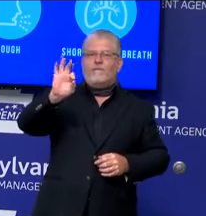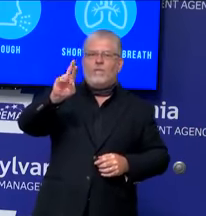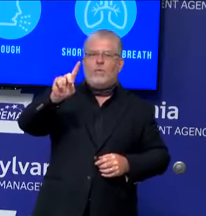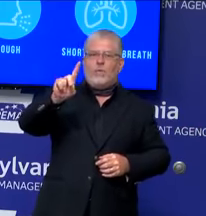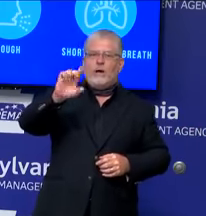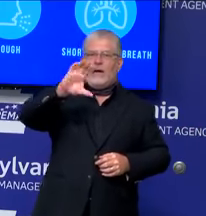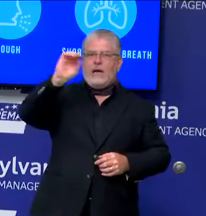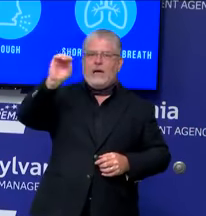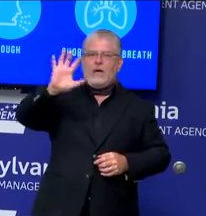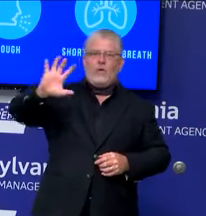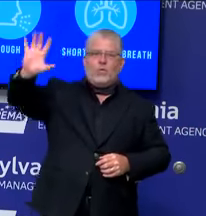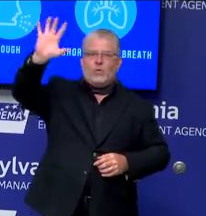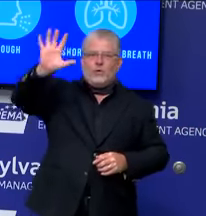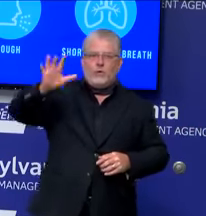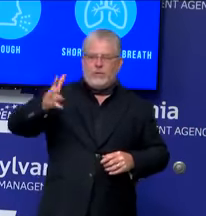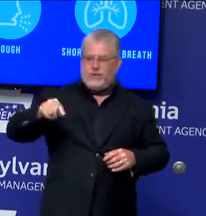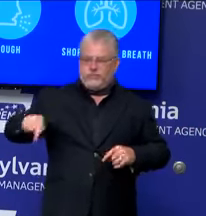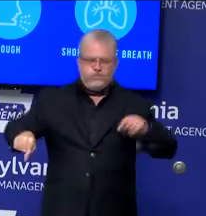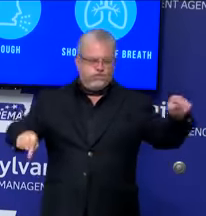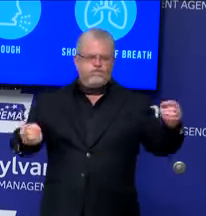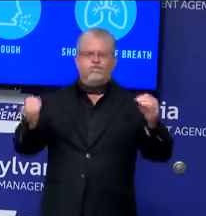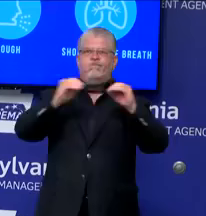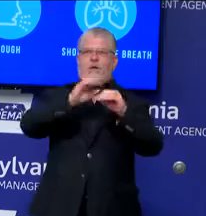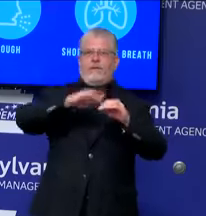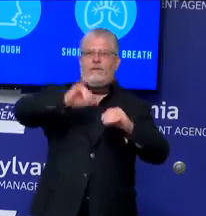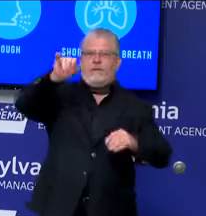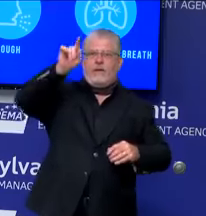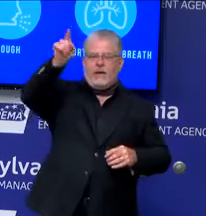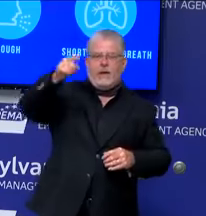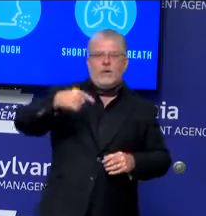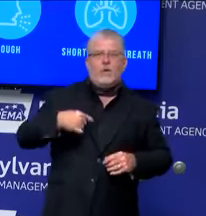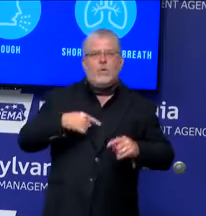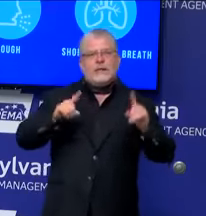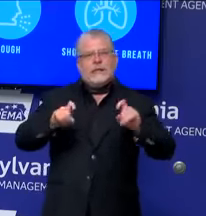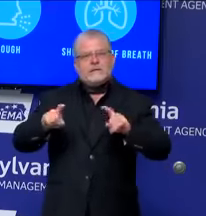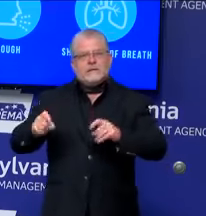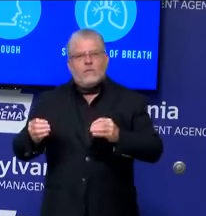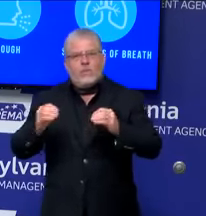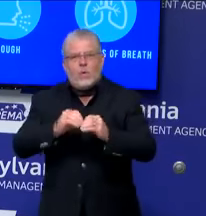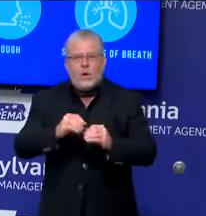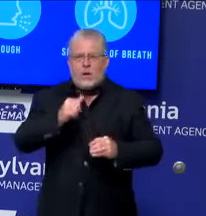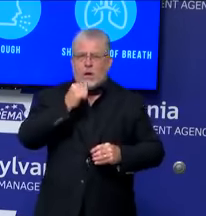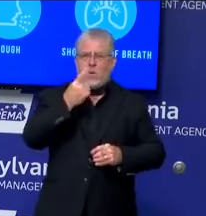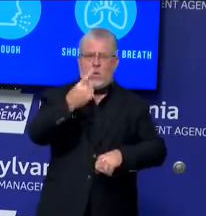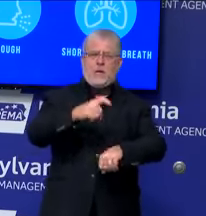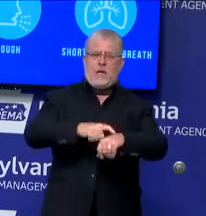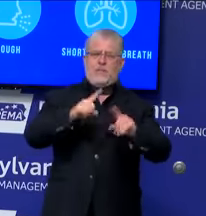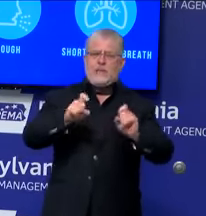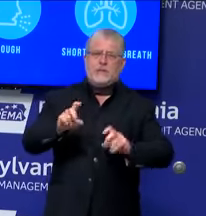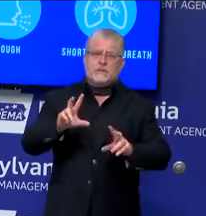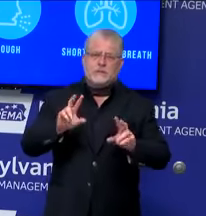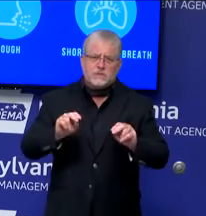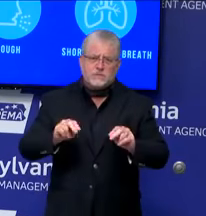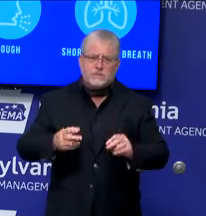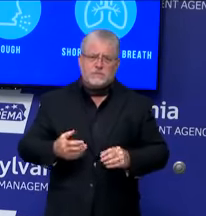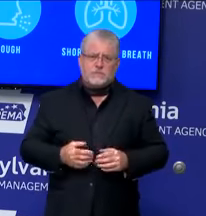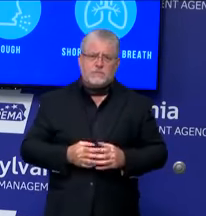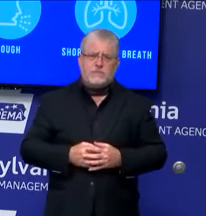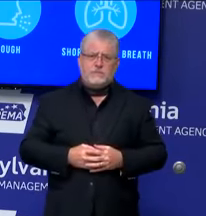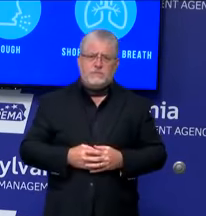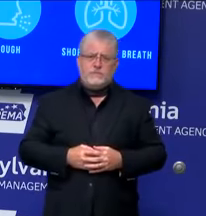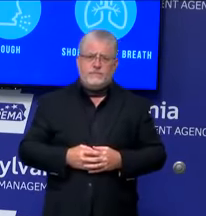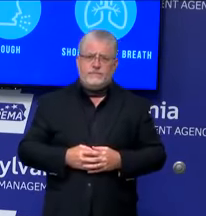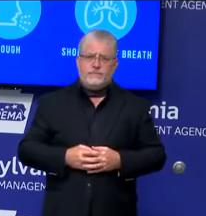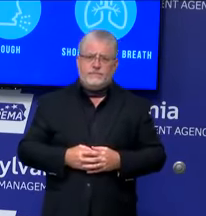continue to retest. It's not a one-time thing. So yes, but it was impossible to do this type of